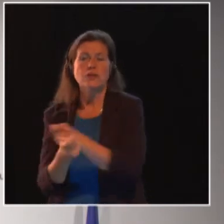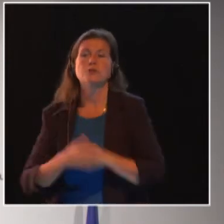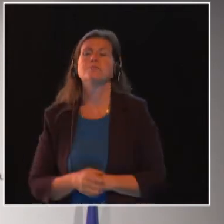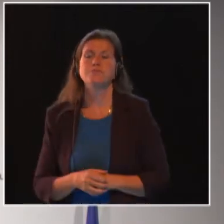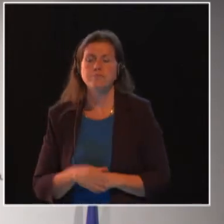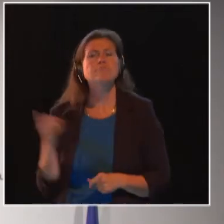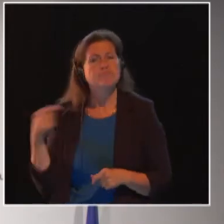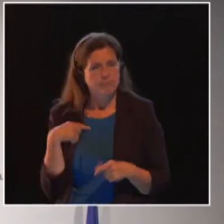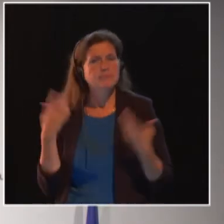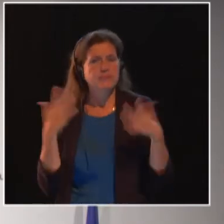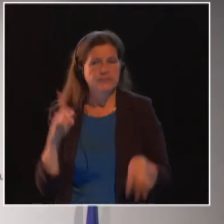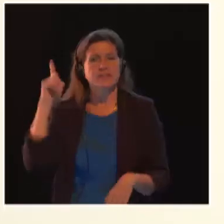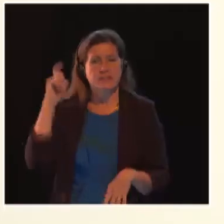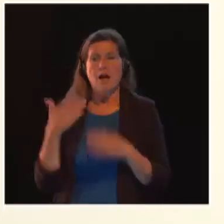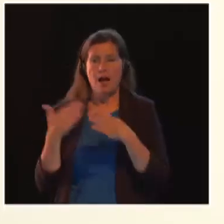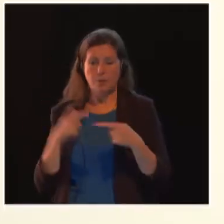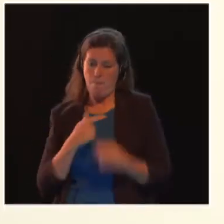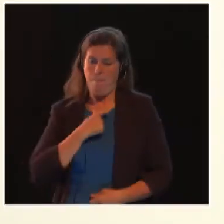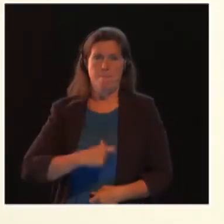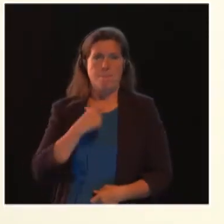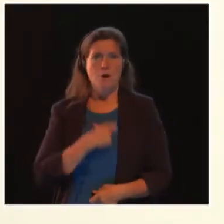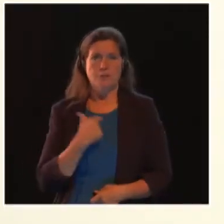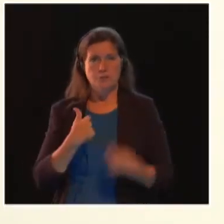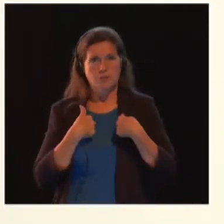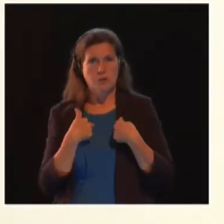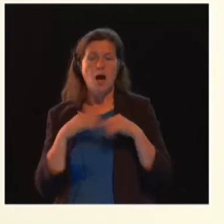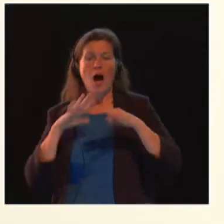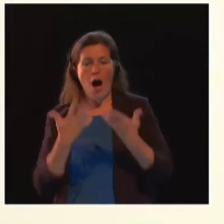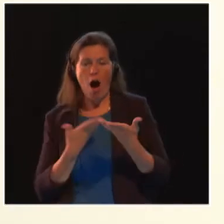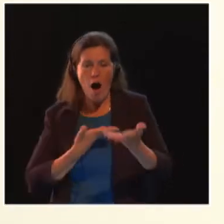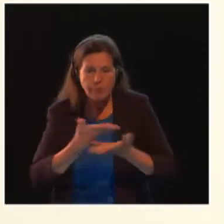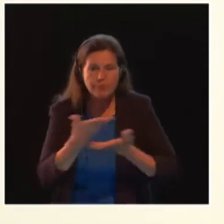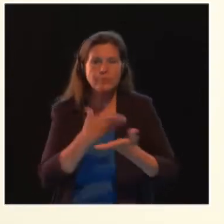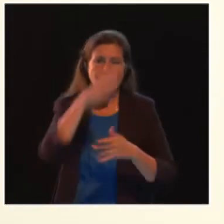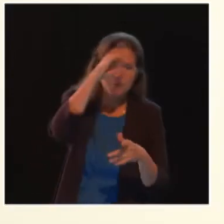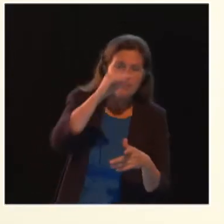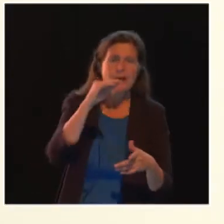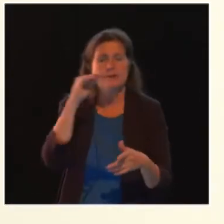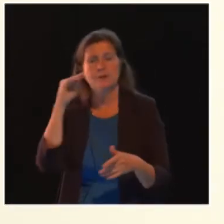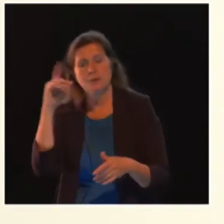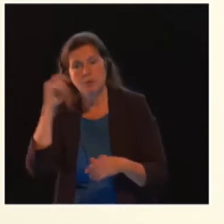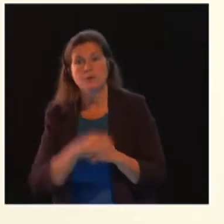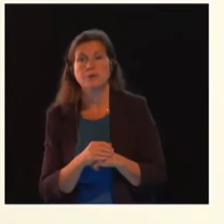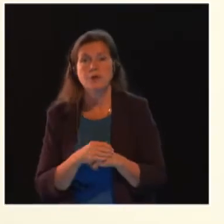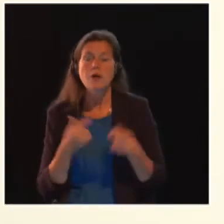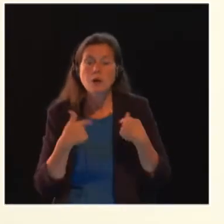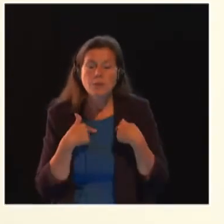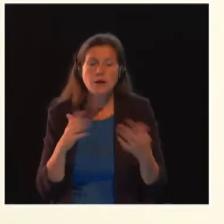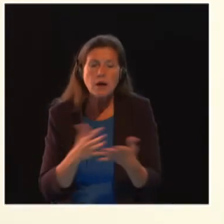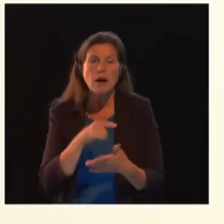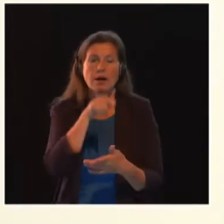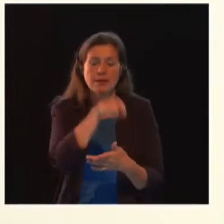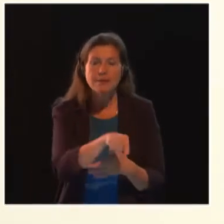with men and boys at the personal level. Because what is happening today is that we are getting men and boys to endorse